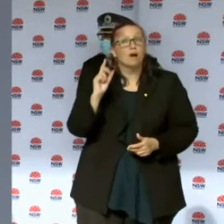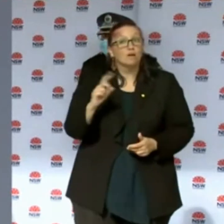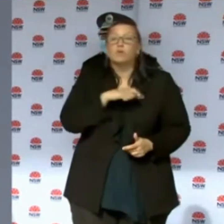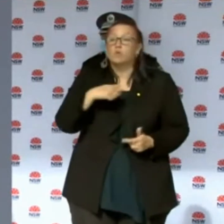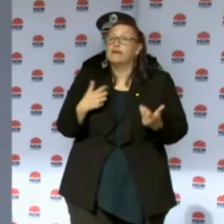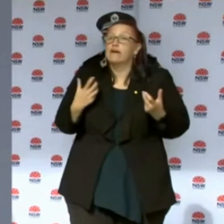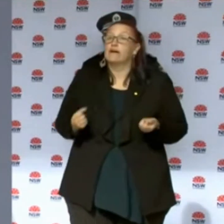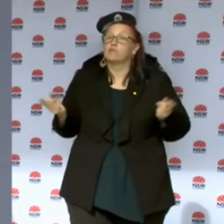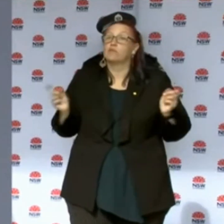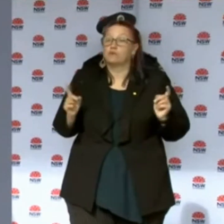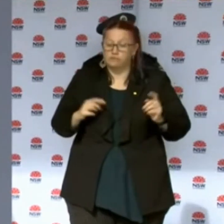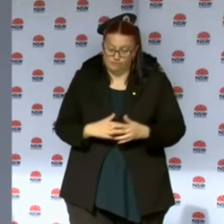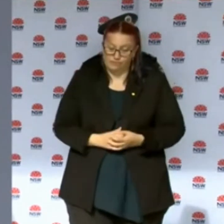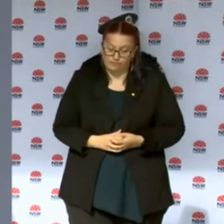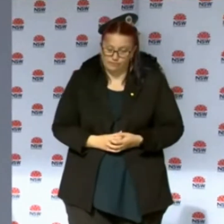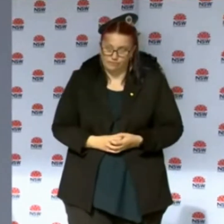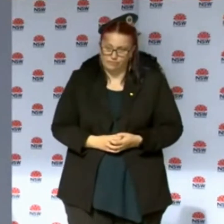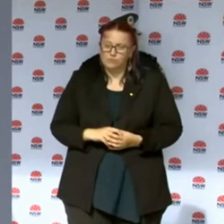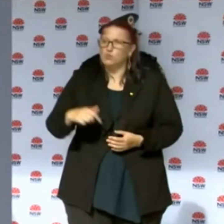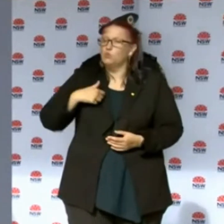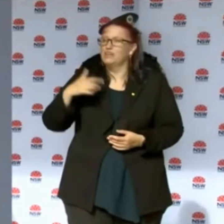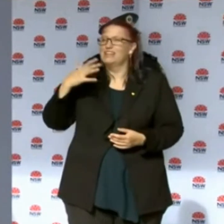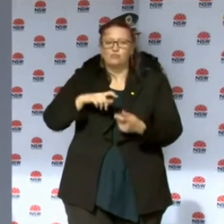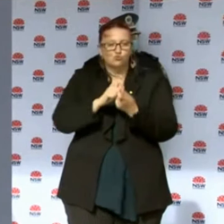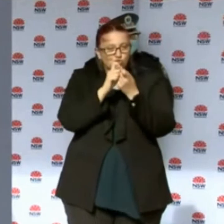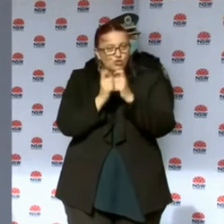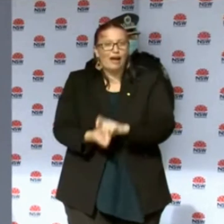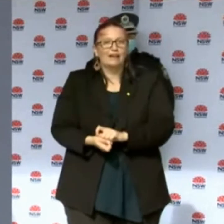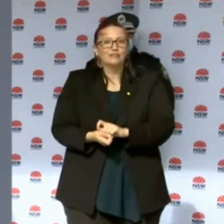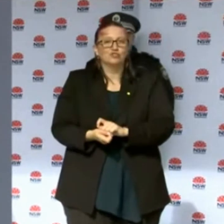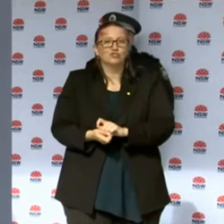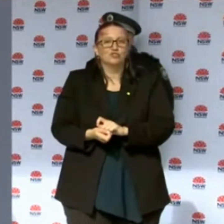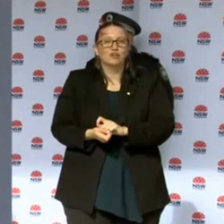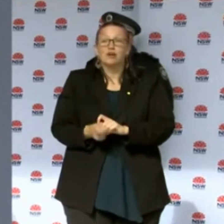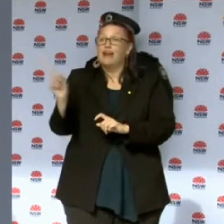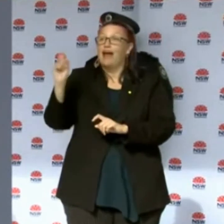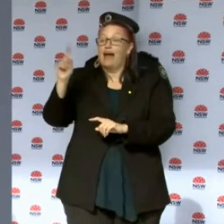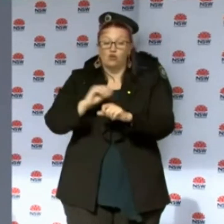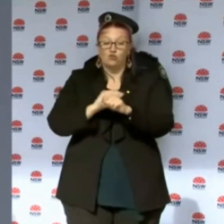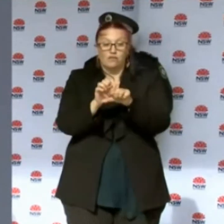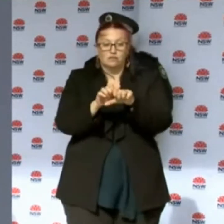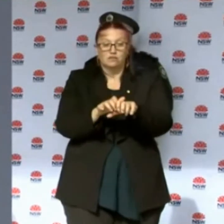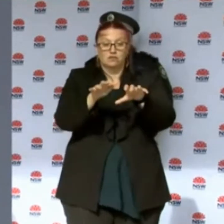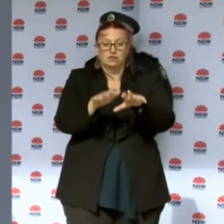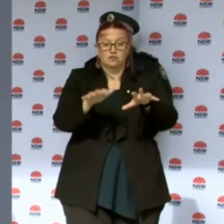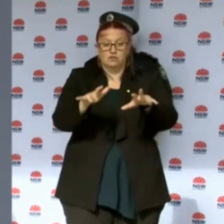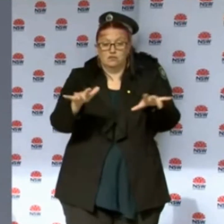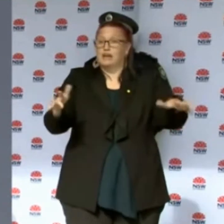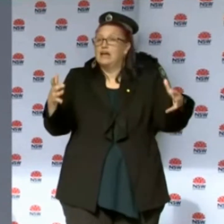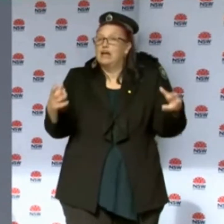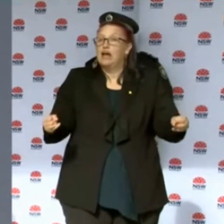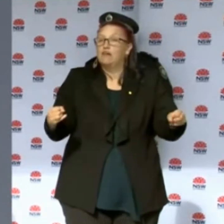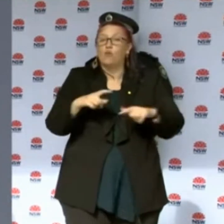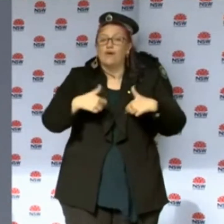any action we need to do is we need to change the trajectory of this infection. So this infection has got out into the community